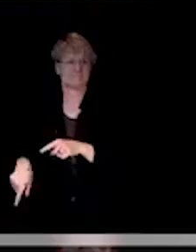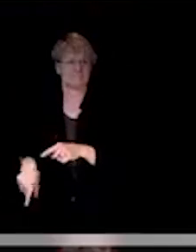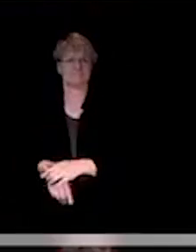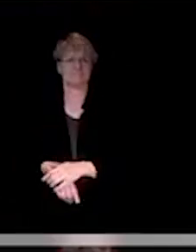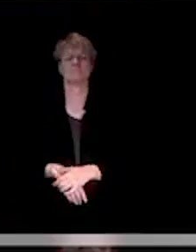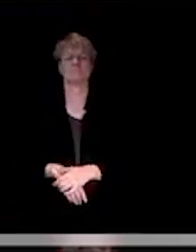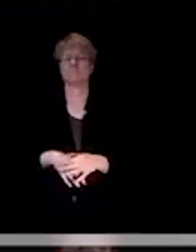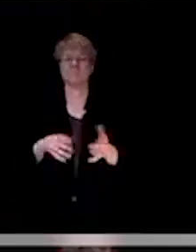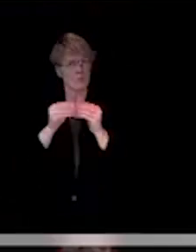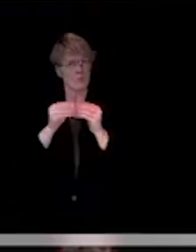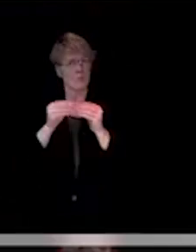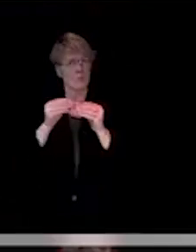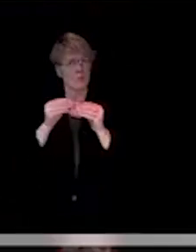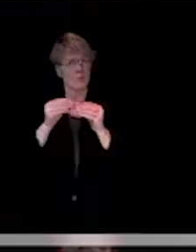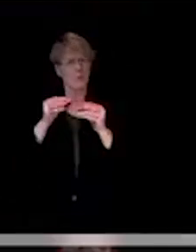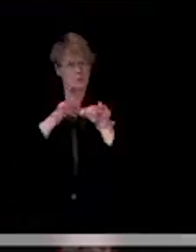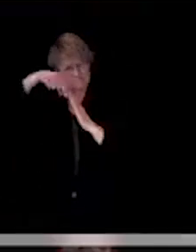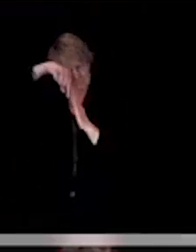of things are allowed and how.